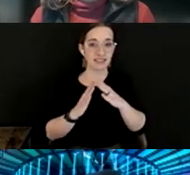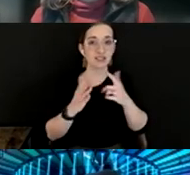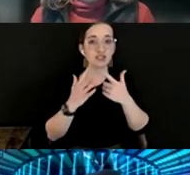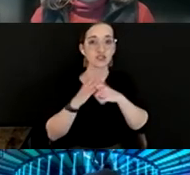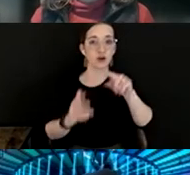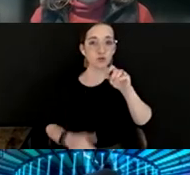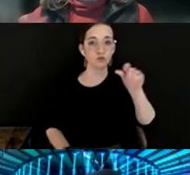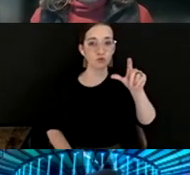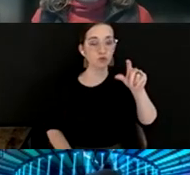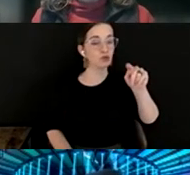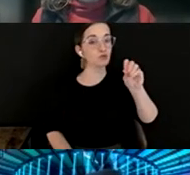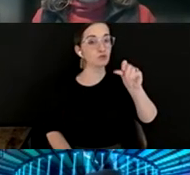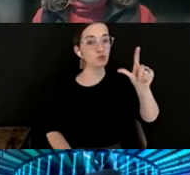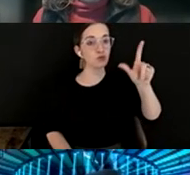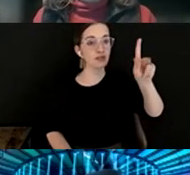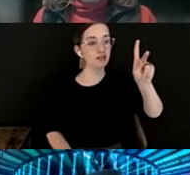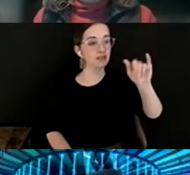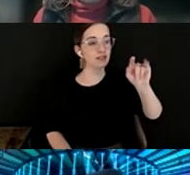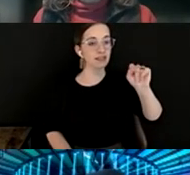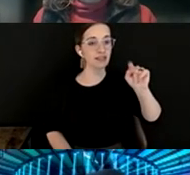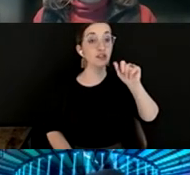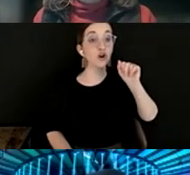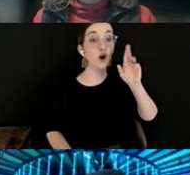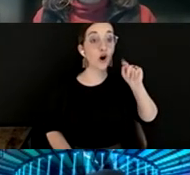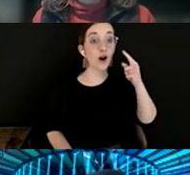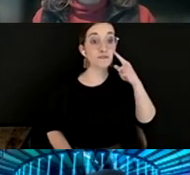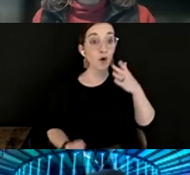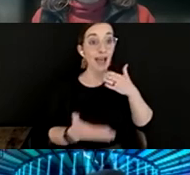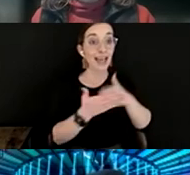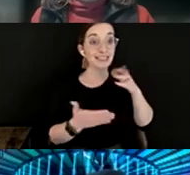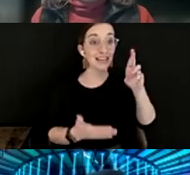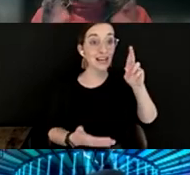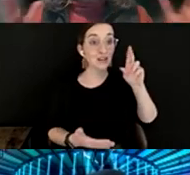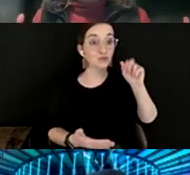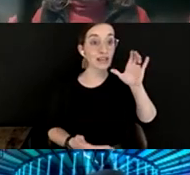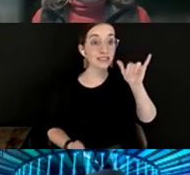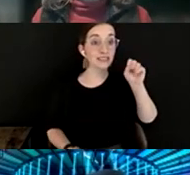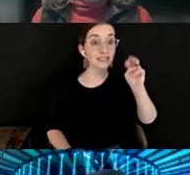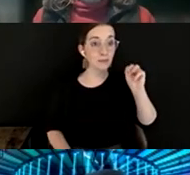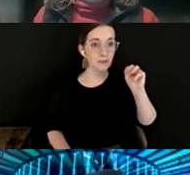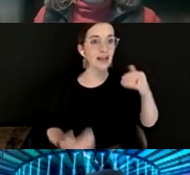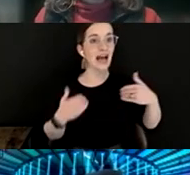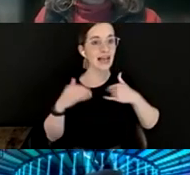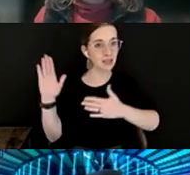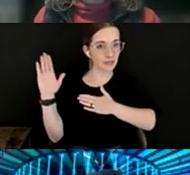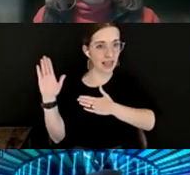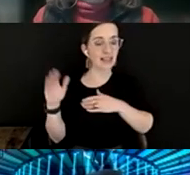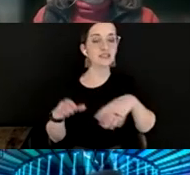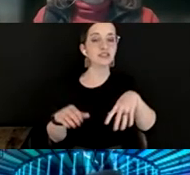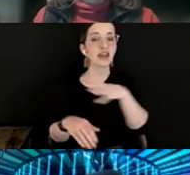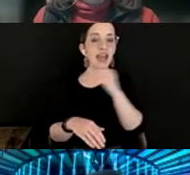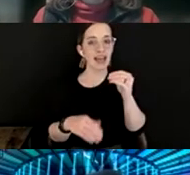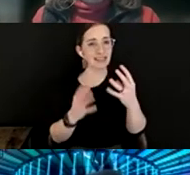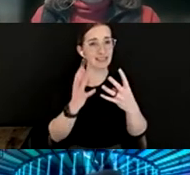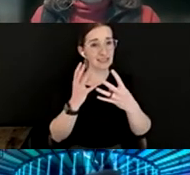arts for anti-racism, and it involves a pledge and a very practical, huge library of documents, guides,